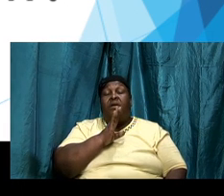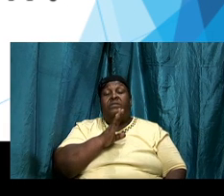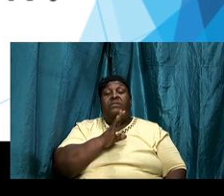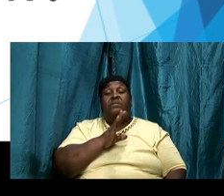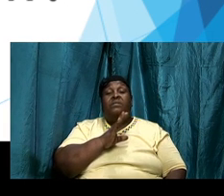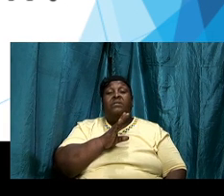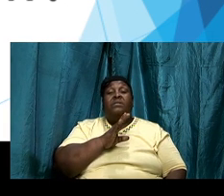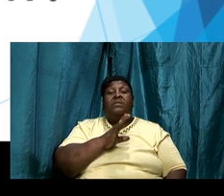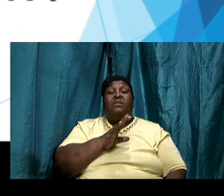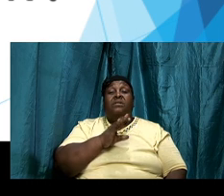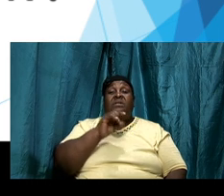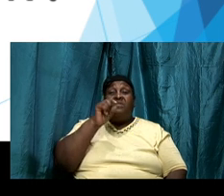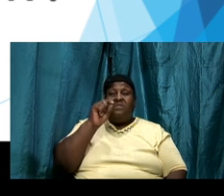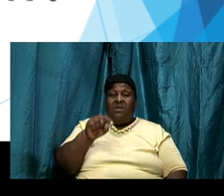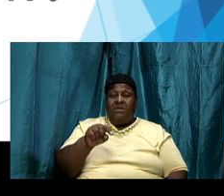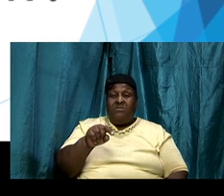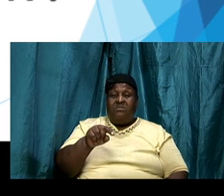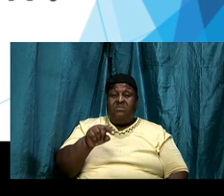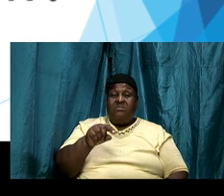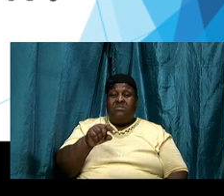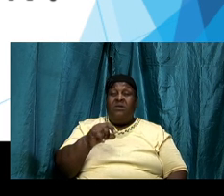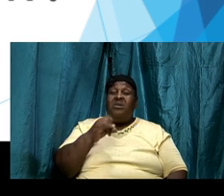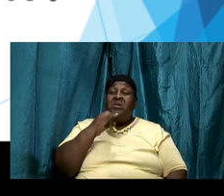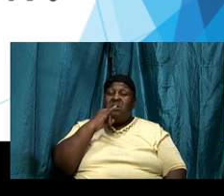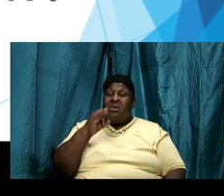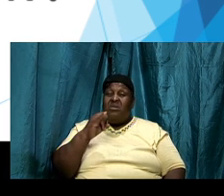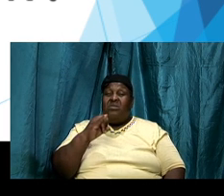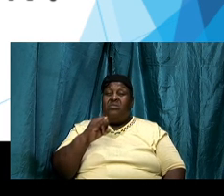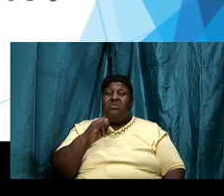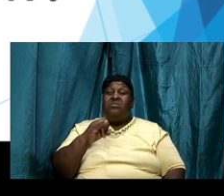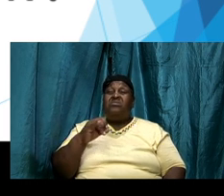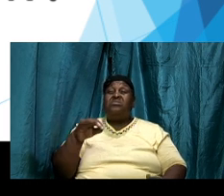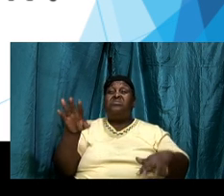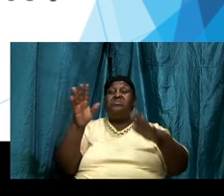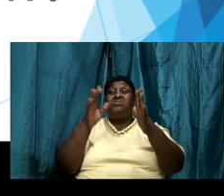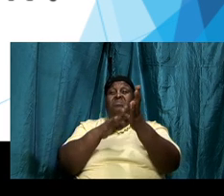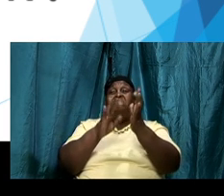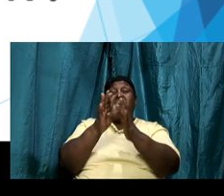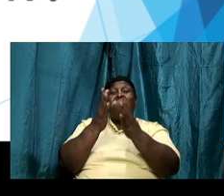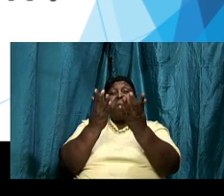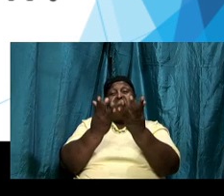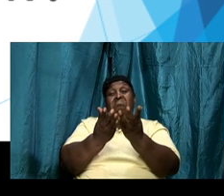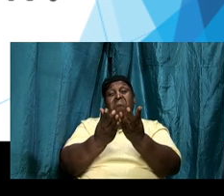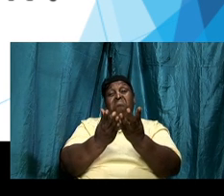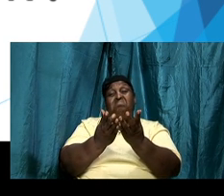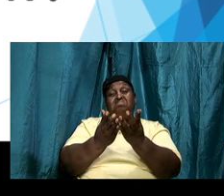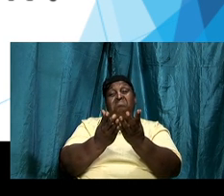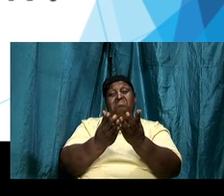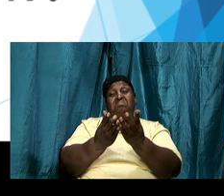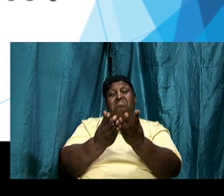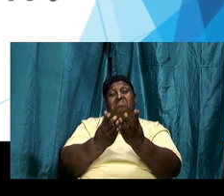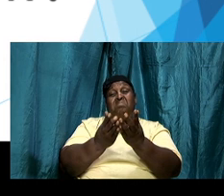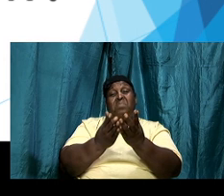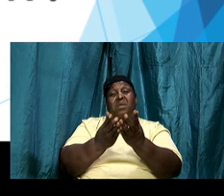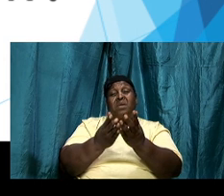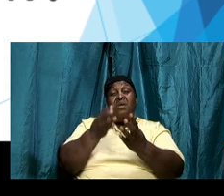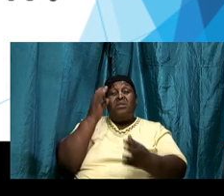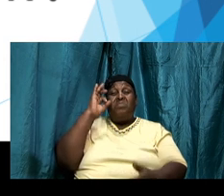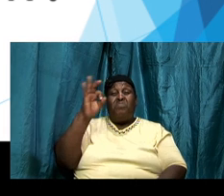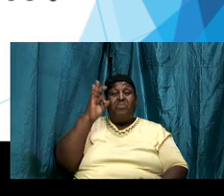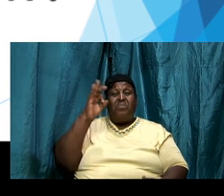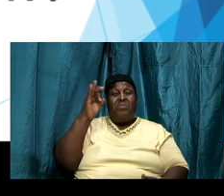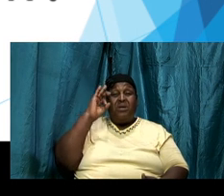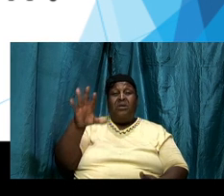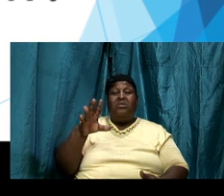is the source from which the teachers pull this the word of God is the source from which the preachers